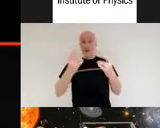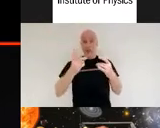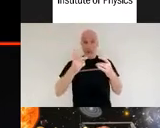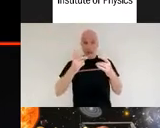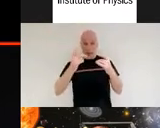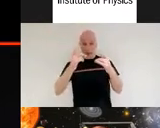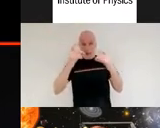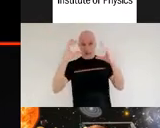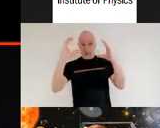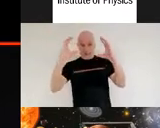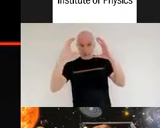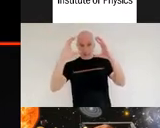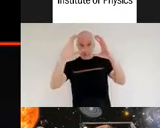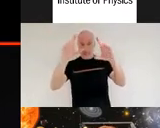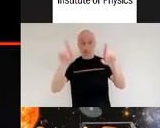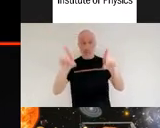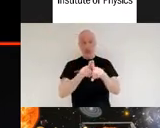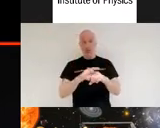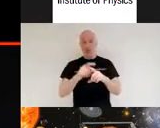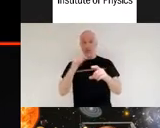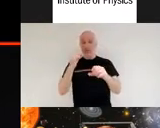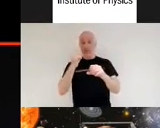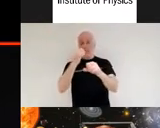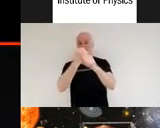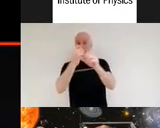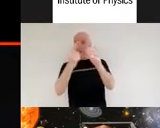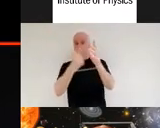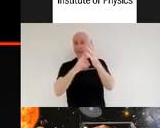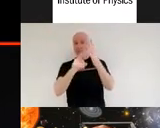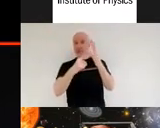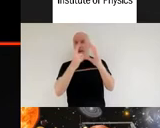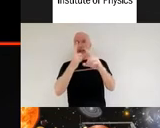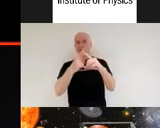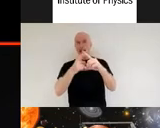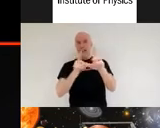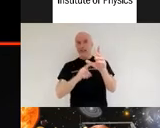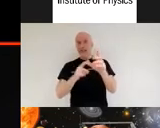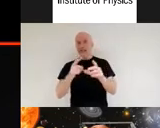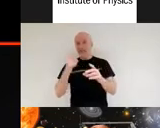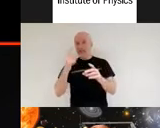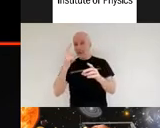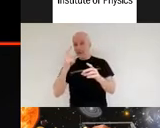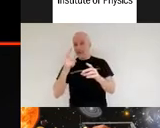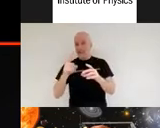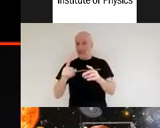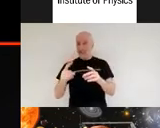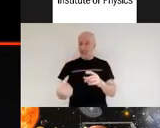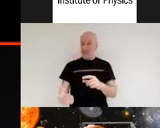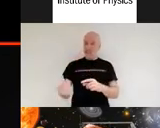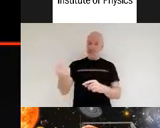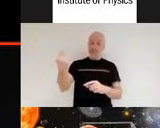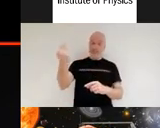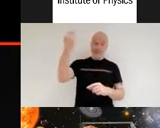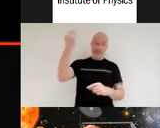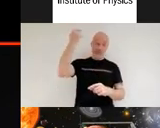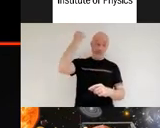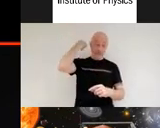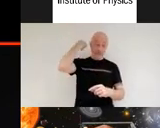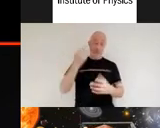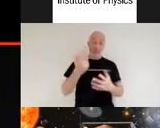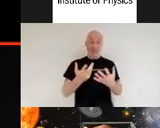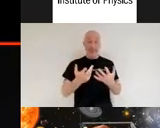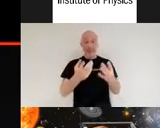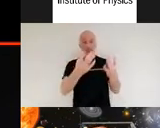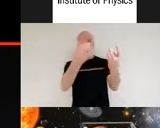oldest galaxies in our universe it's going to be looking at the birth of stars in nebulae areas of dust and